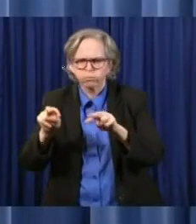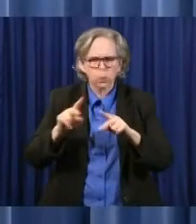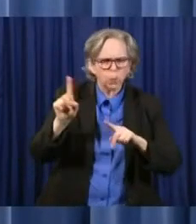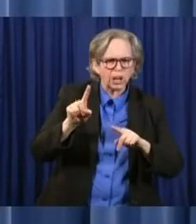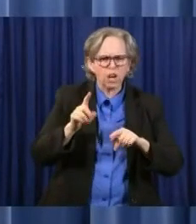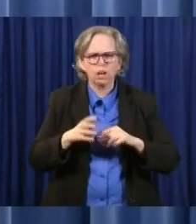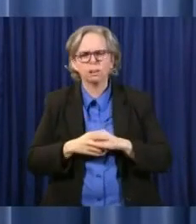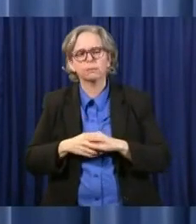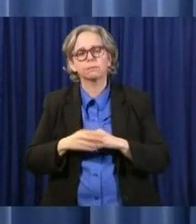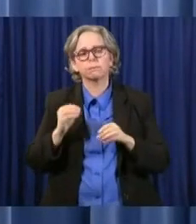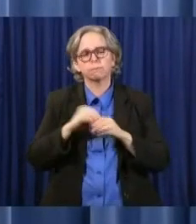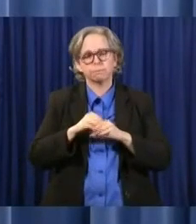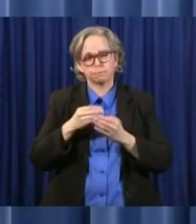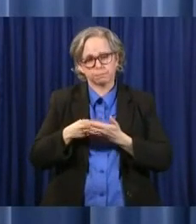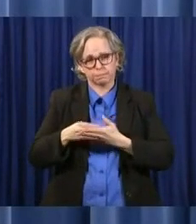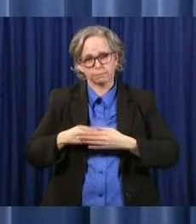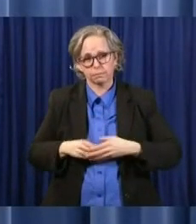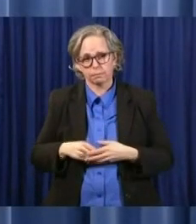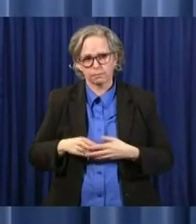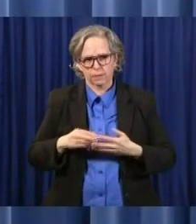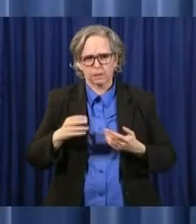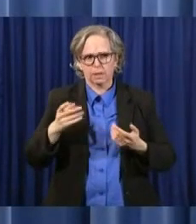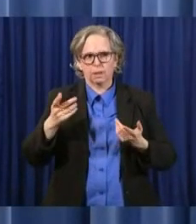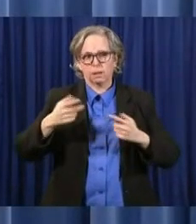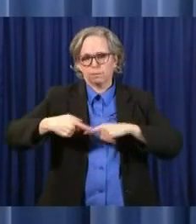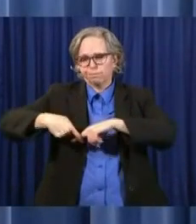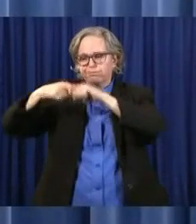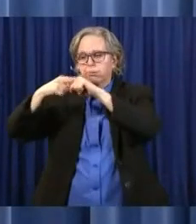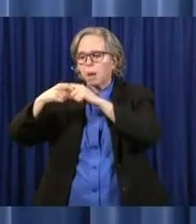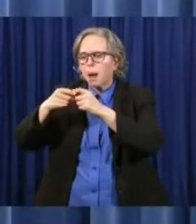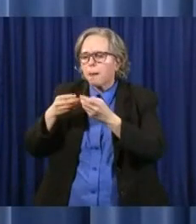with continuation of only mission-critical contractual services.